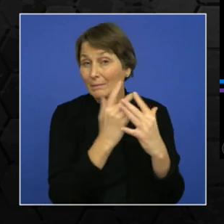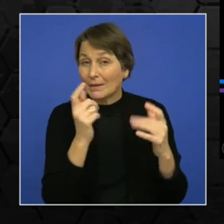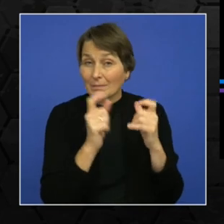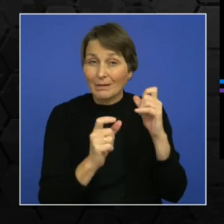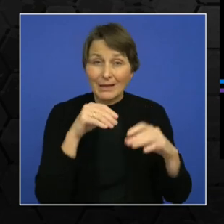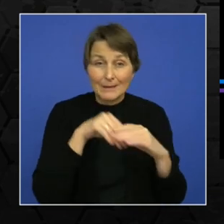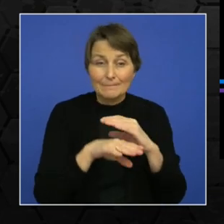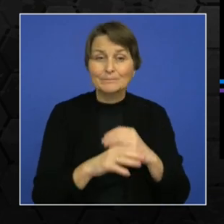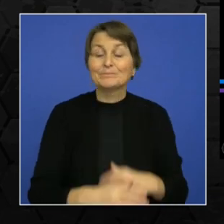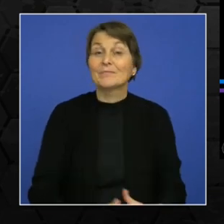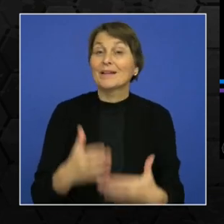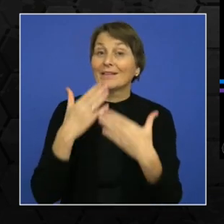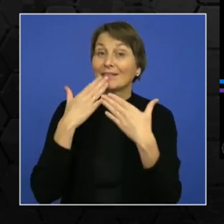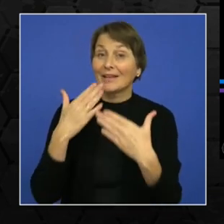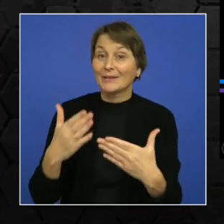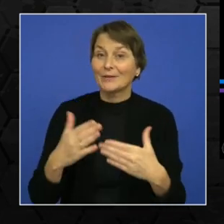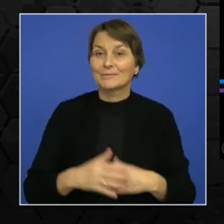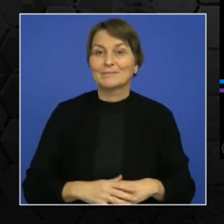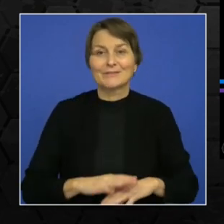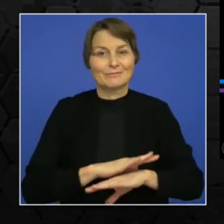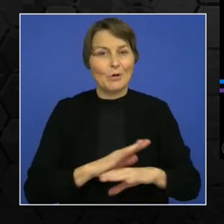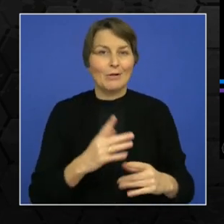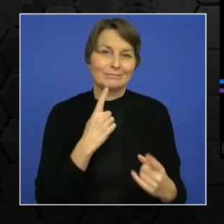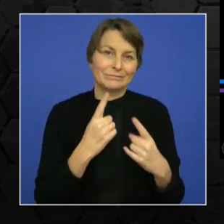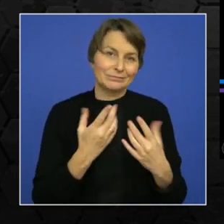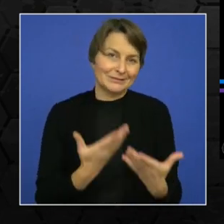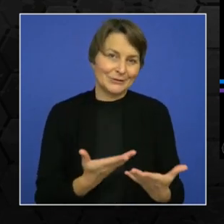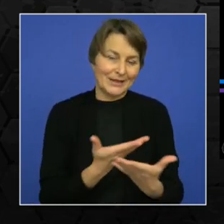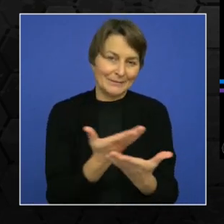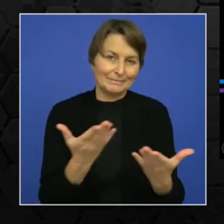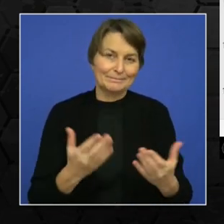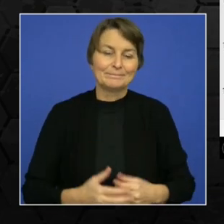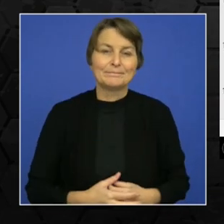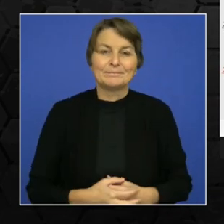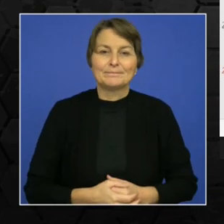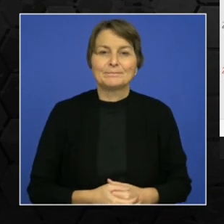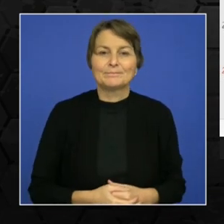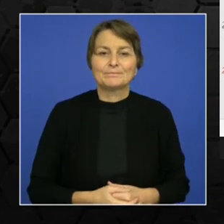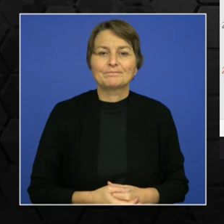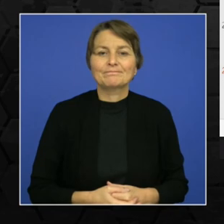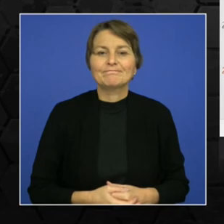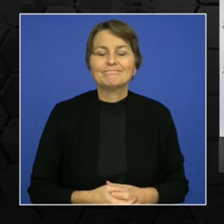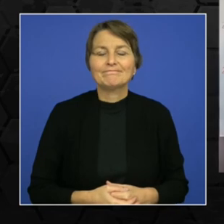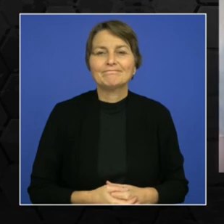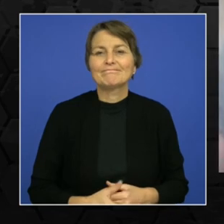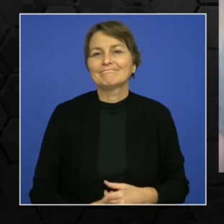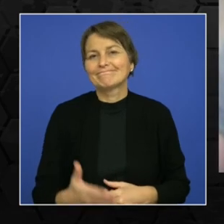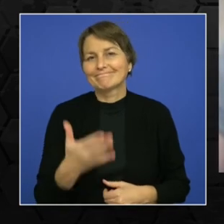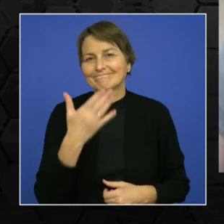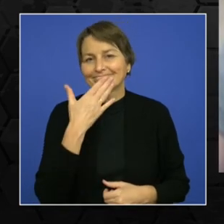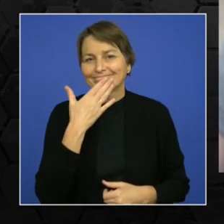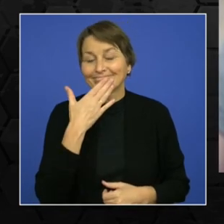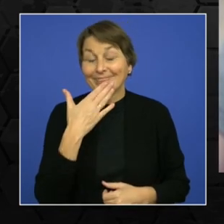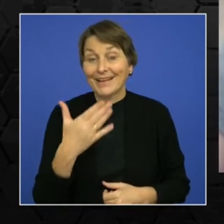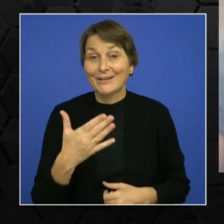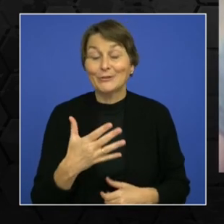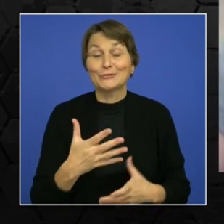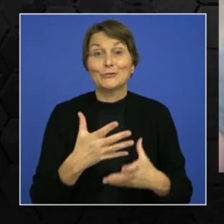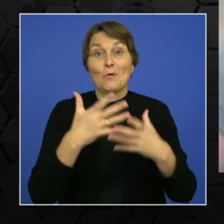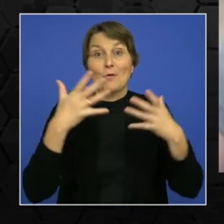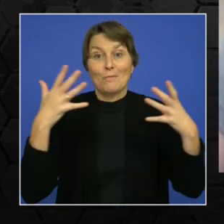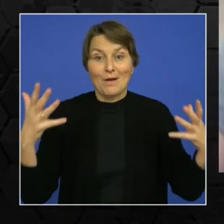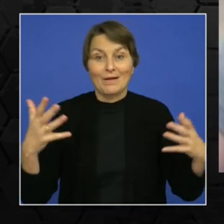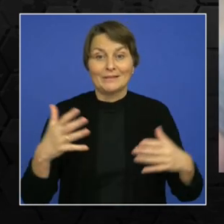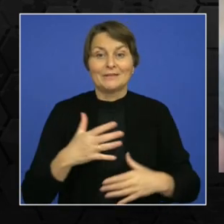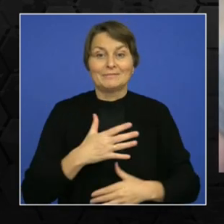Thank you. This was all I had for today. Awesome. Thank you so much, Sonia. I feel like I also